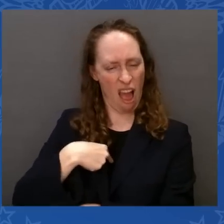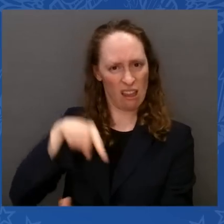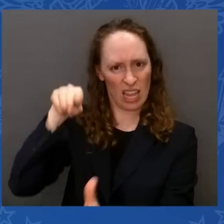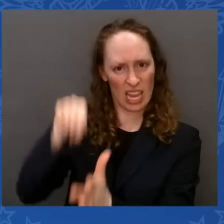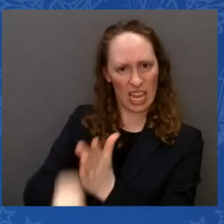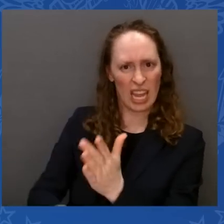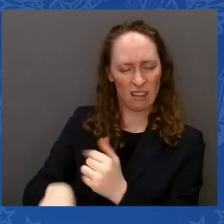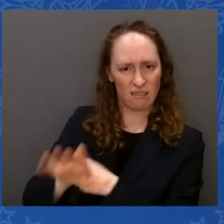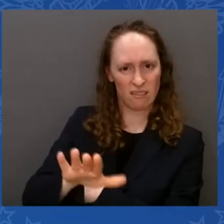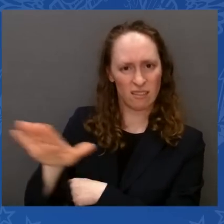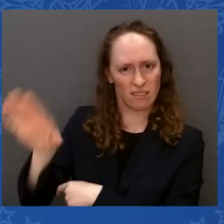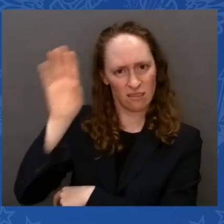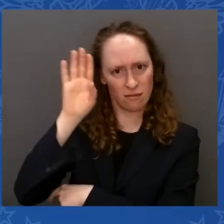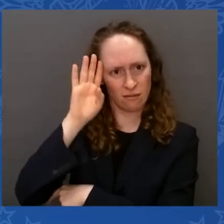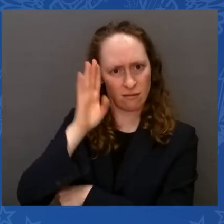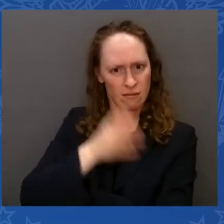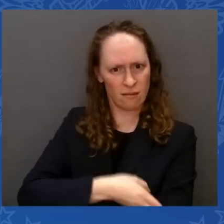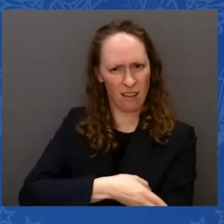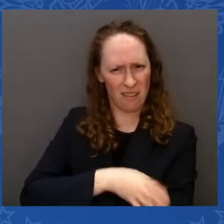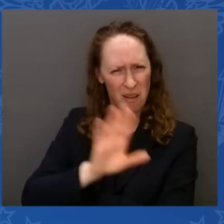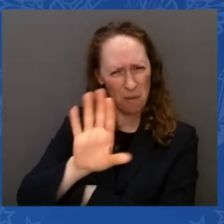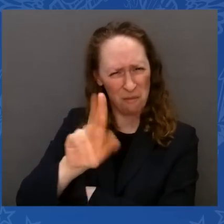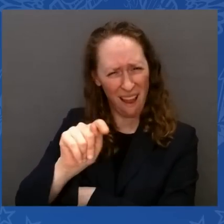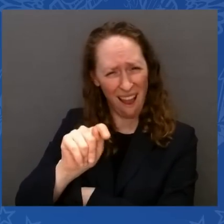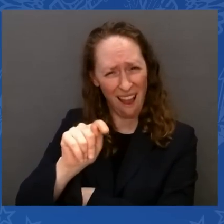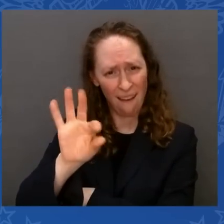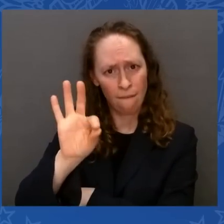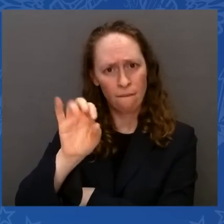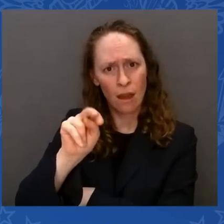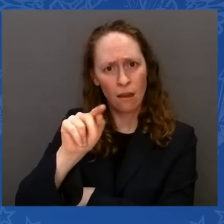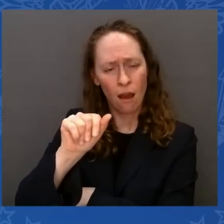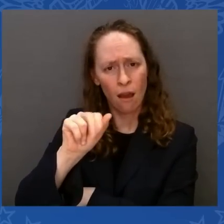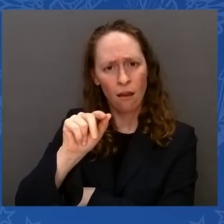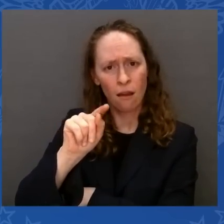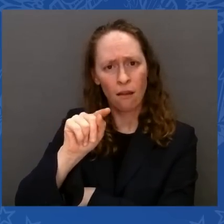Look, folks — anyway, I don't want get started.